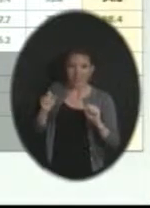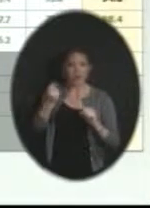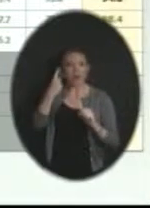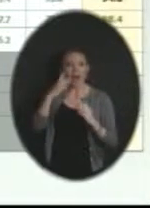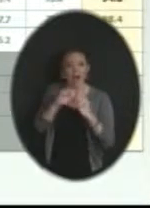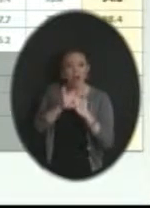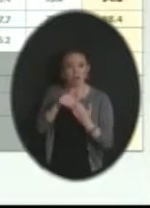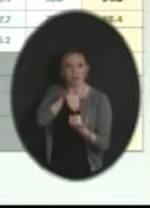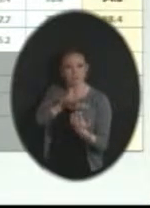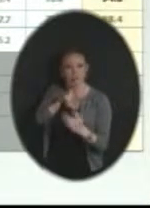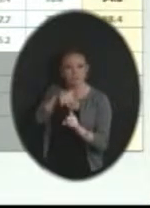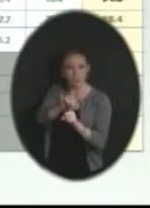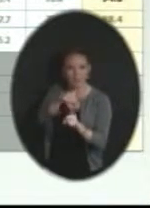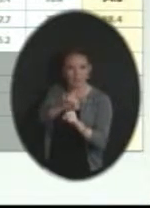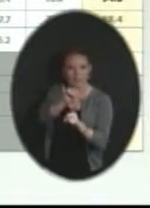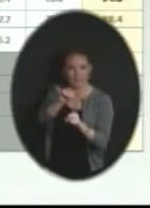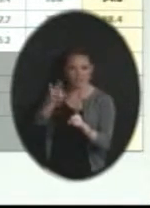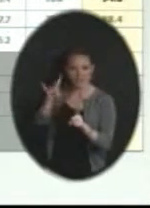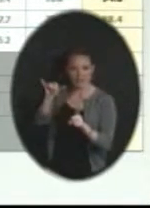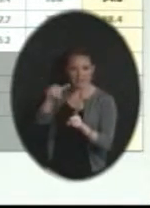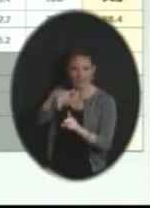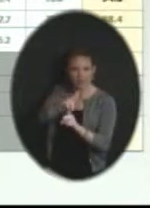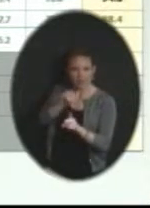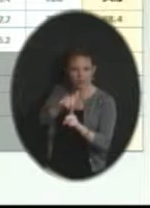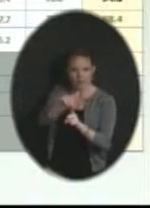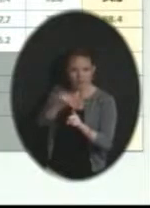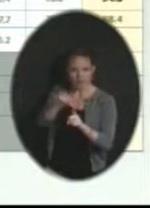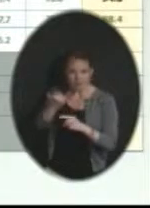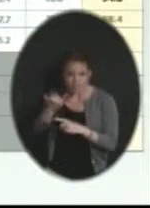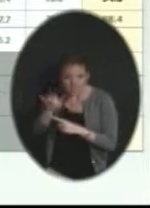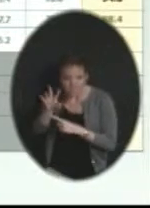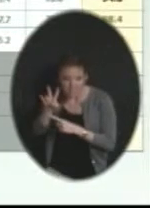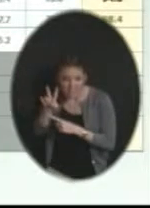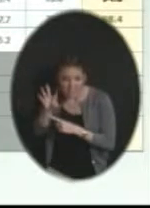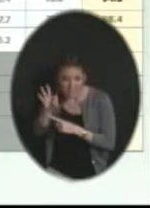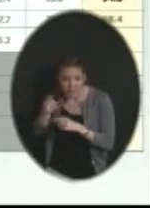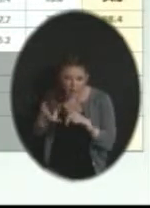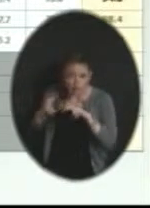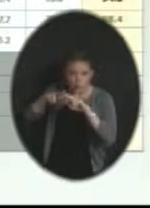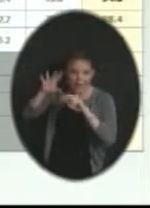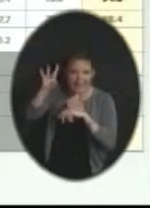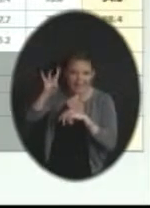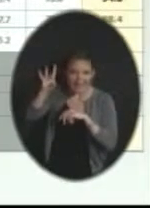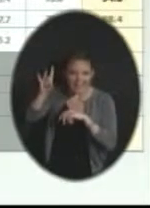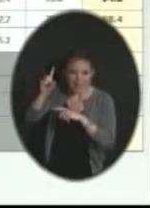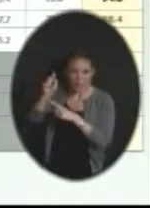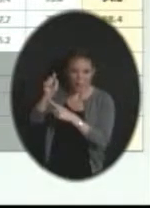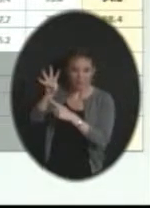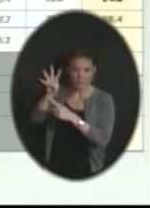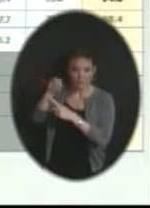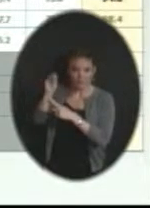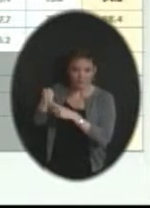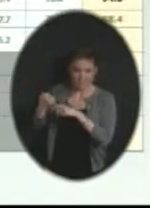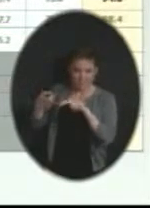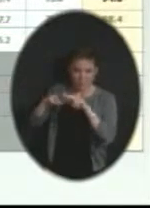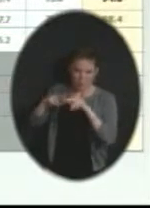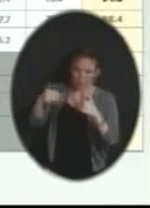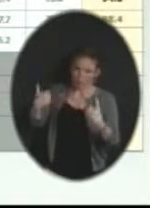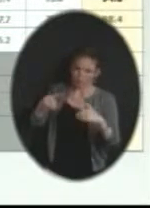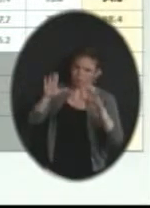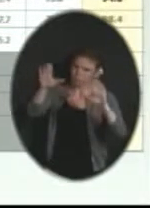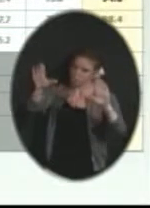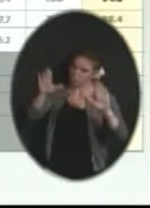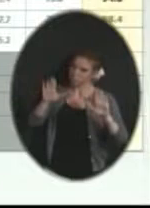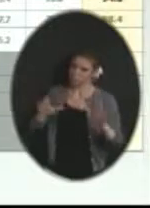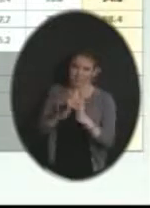how a great increase there from 79, almost 80%, to 88.4%. That's a great increase,